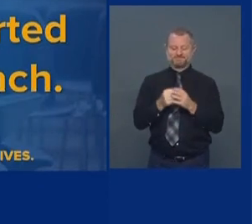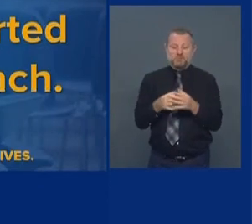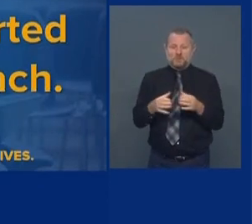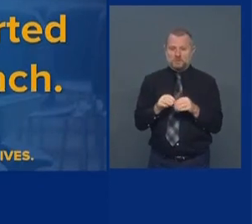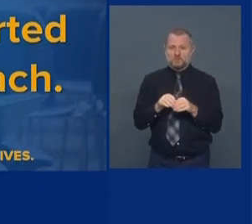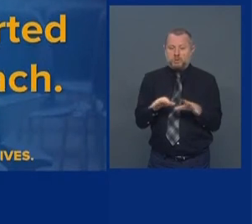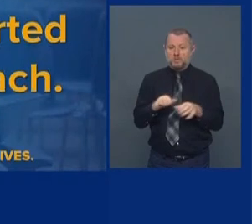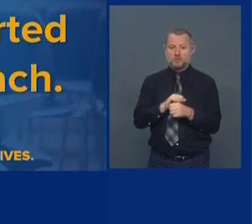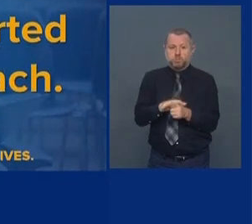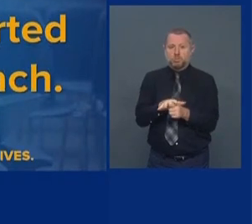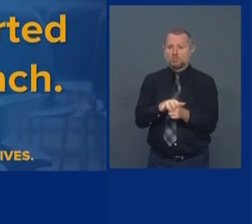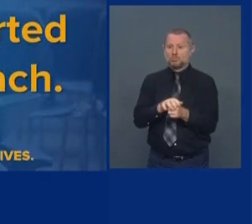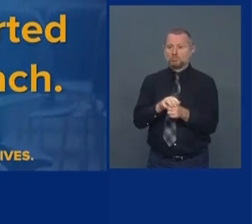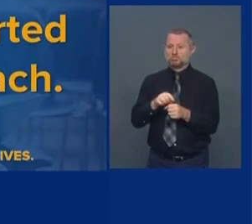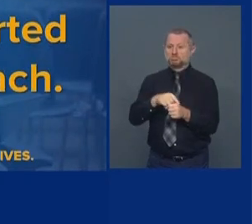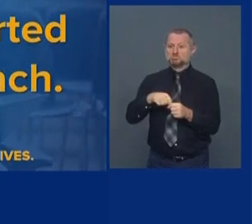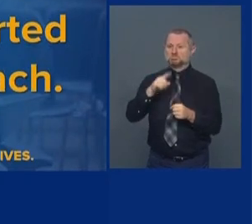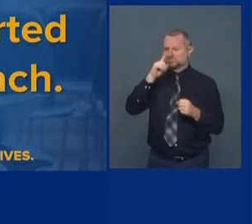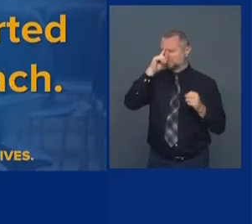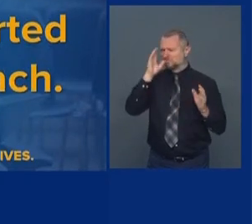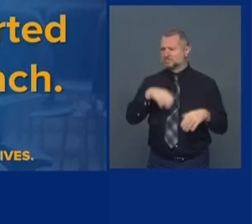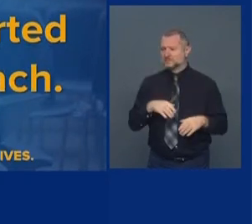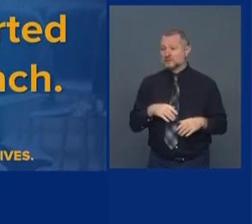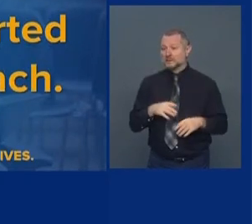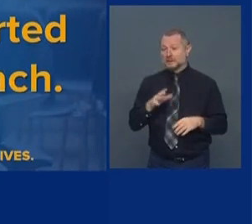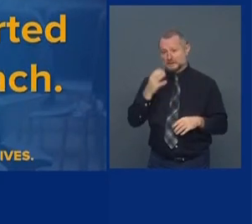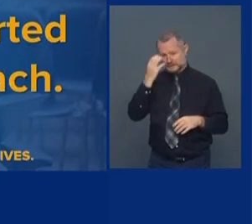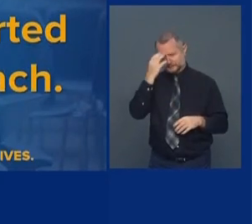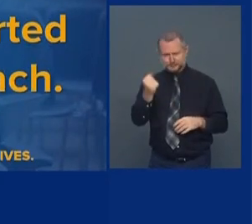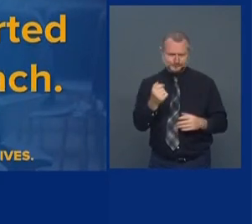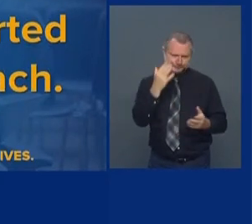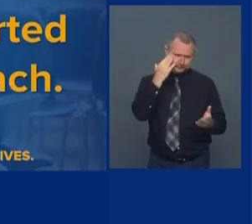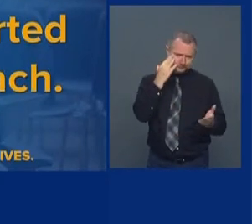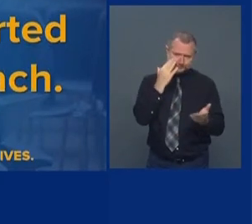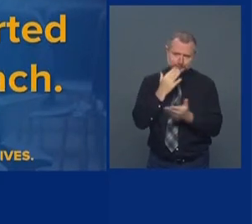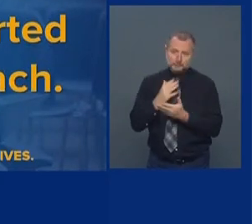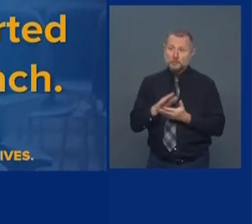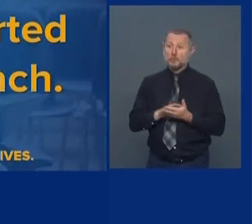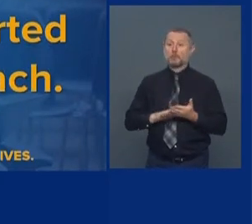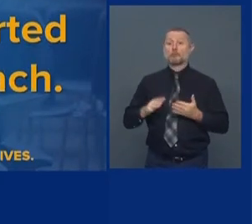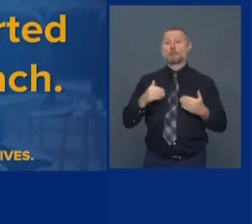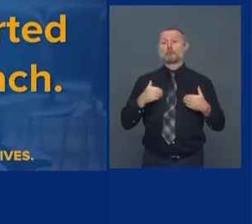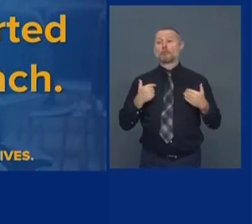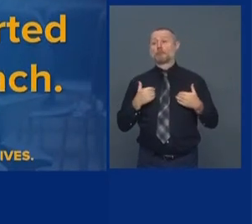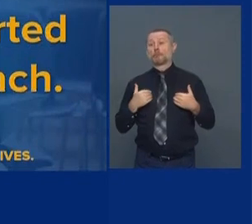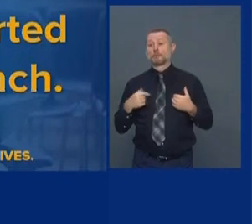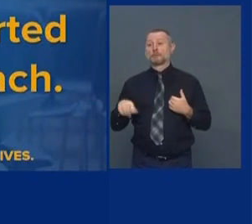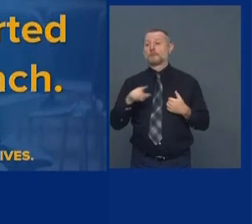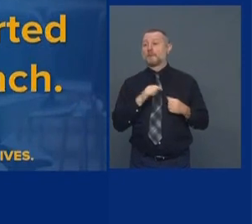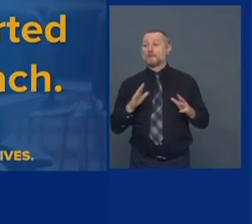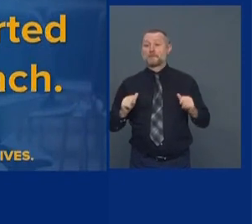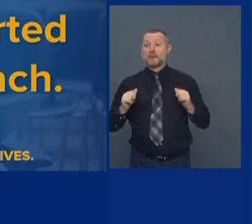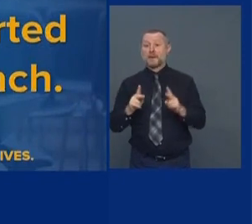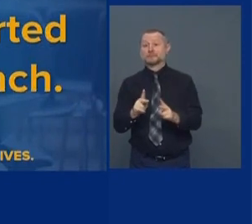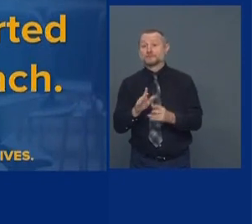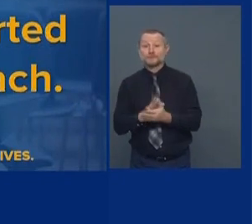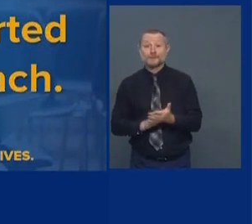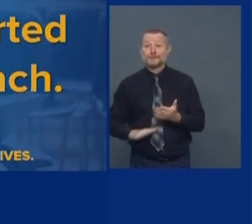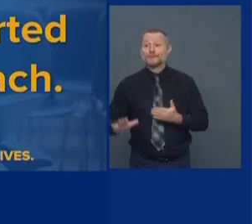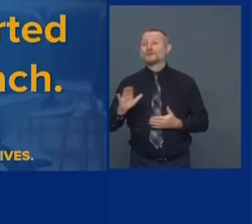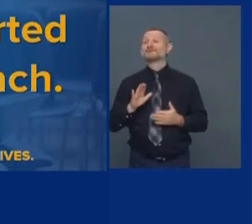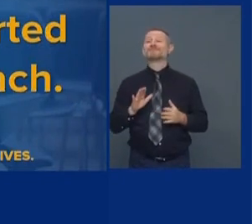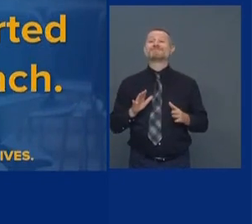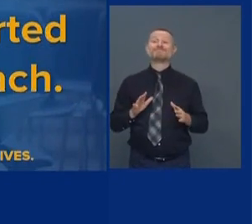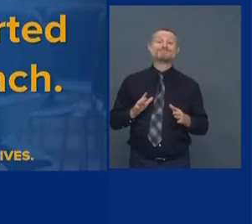expected, common sense, young people going back to college. First thing they want to do is